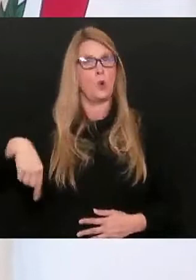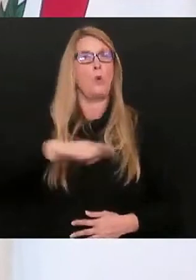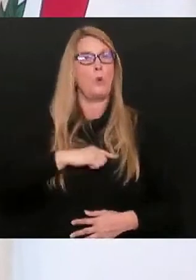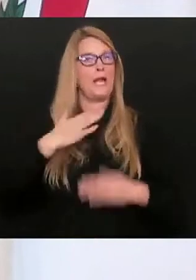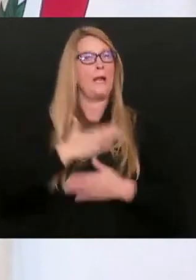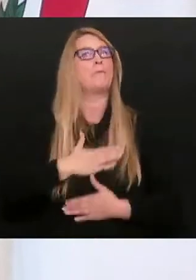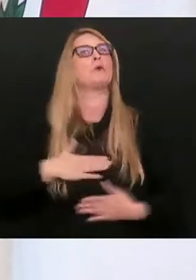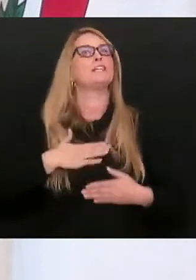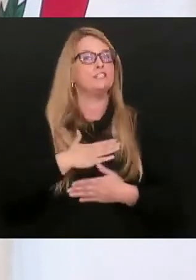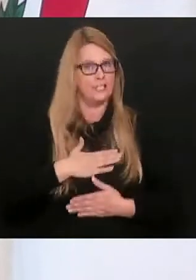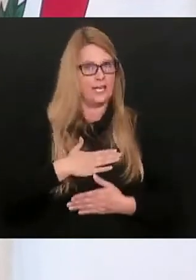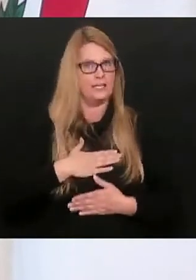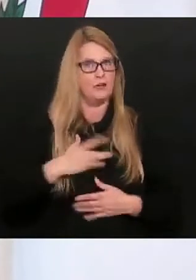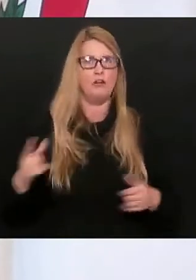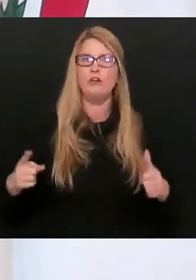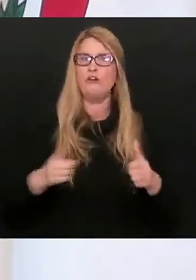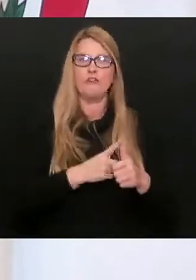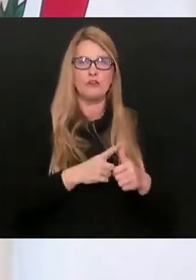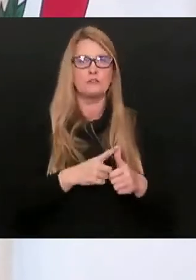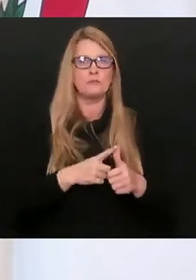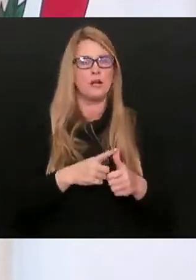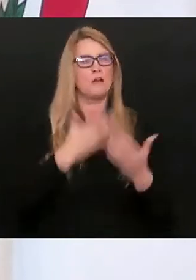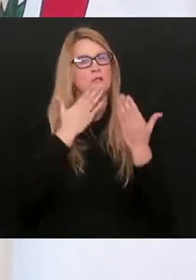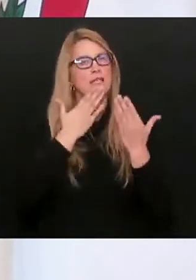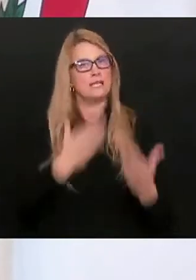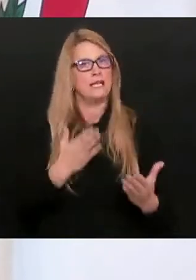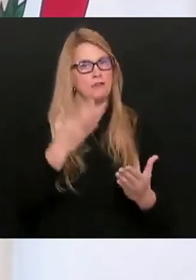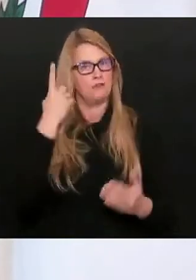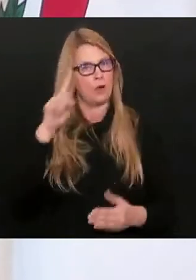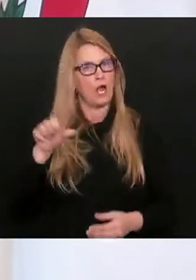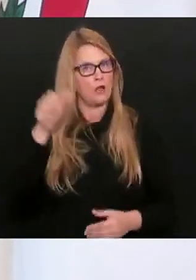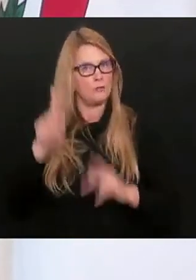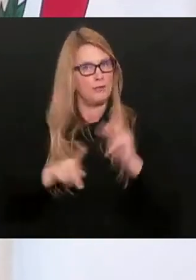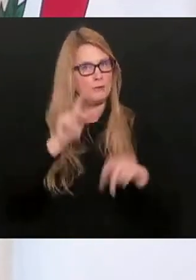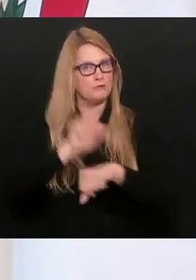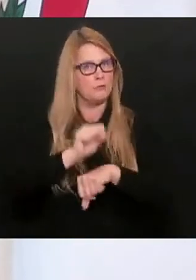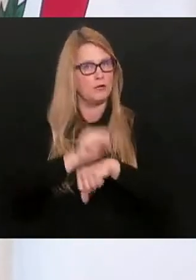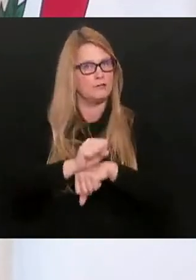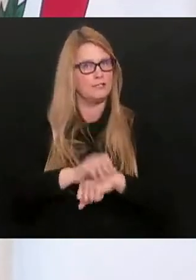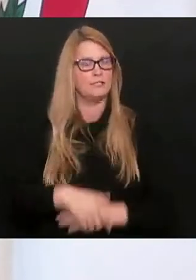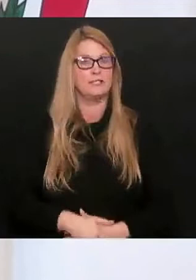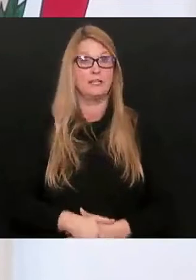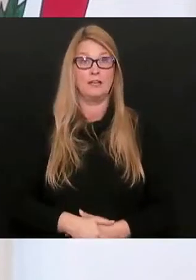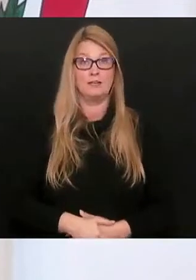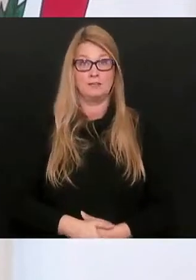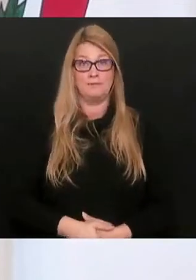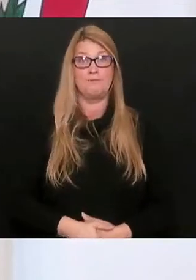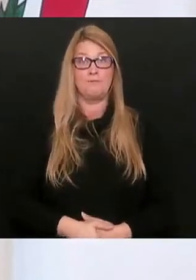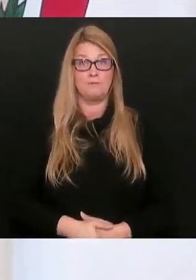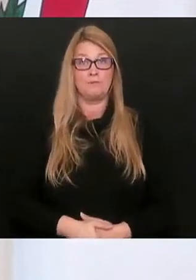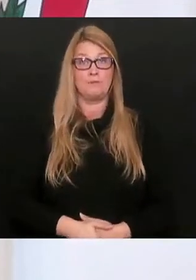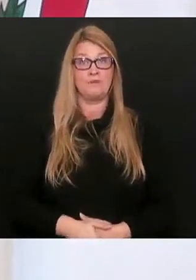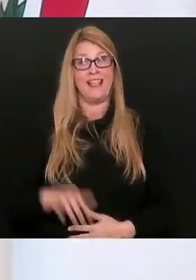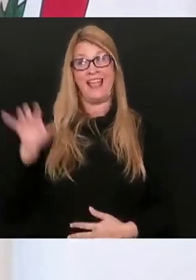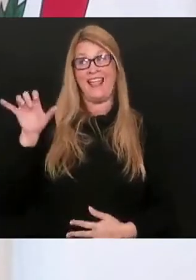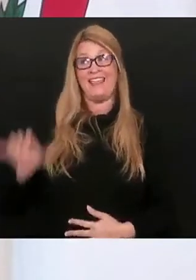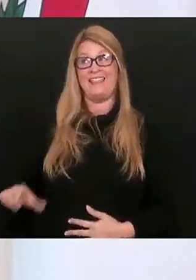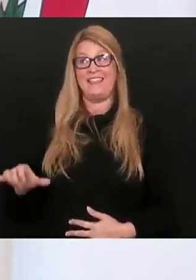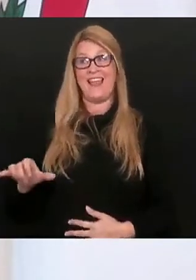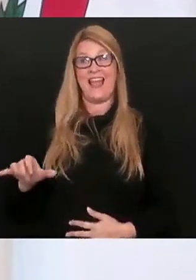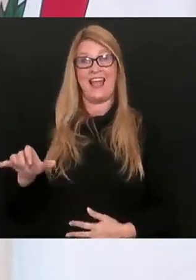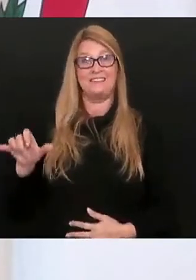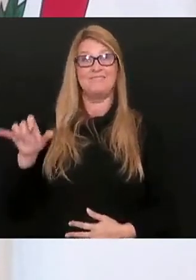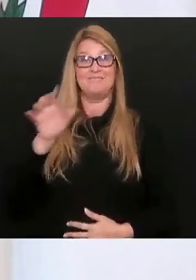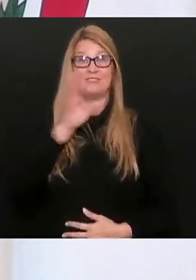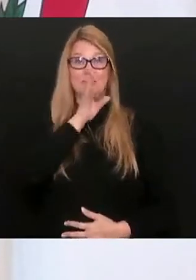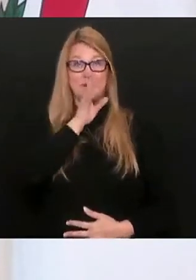always, first and foremost, appreciative to others. You know, that tone that President Biden had last night,